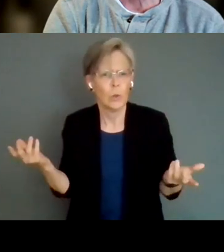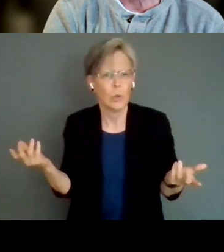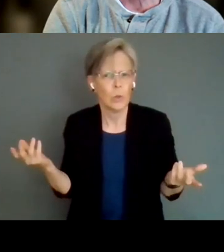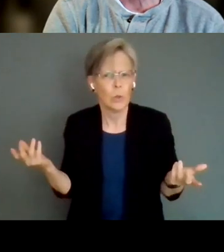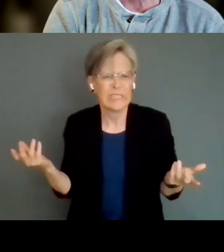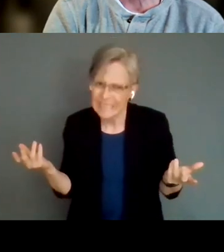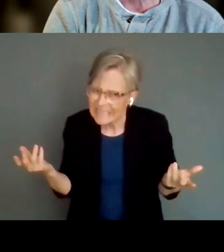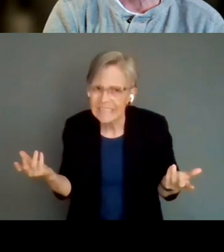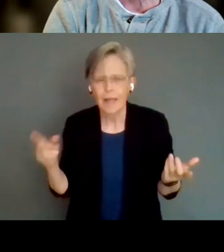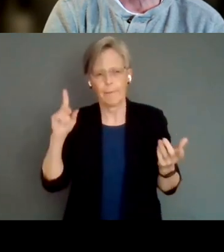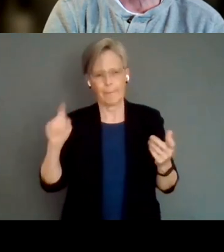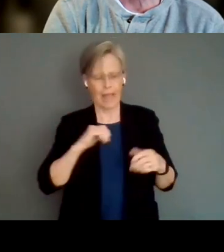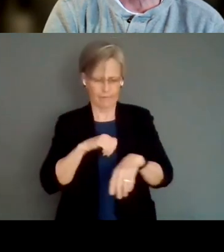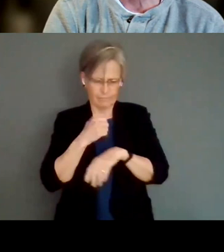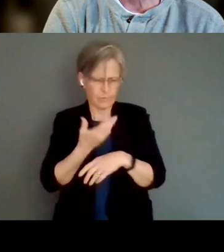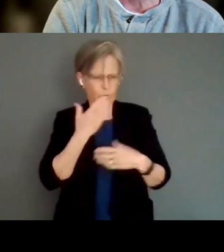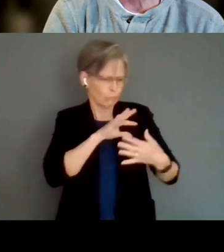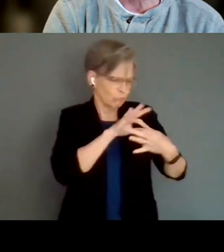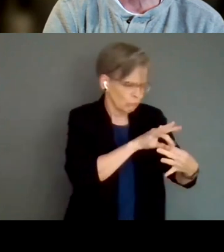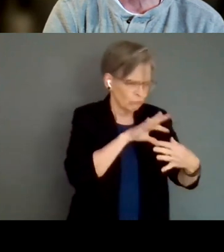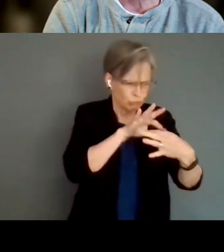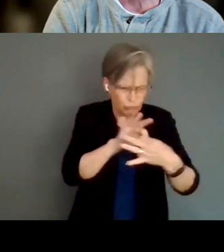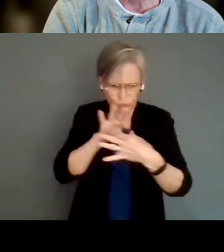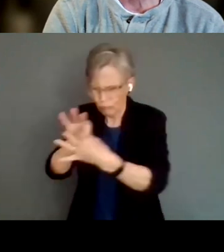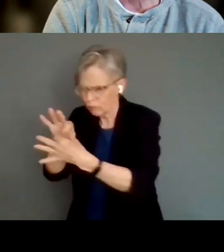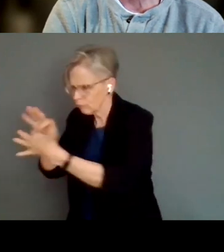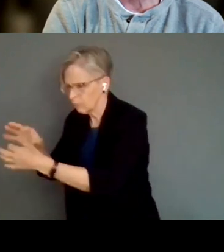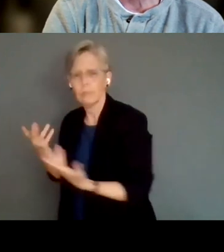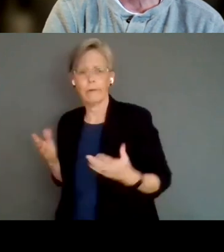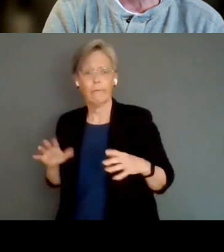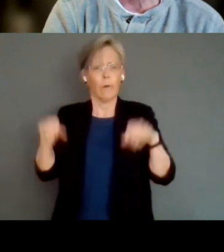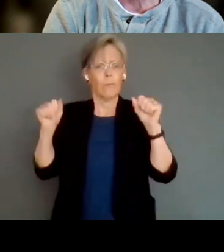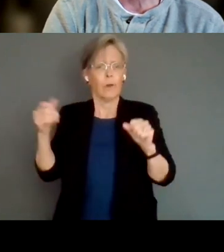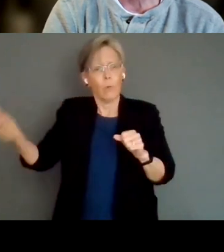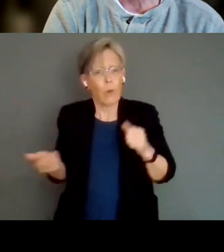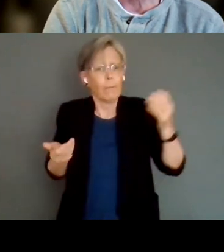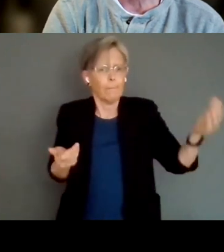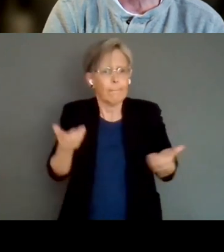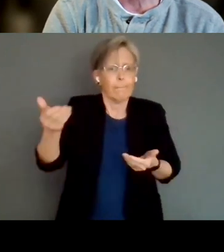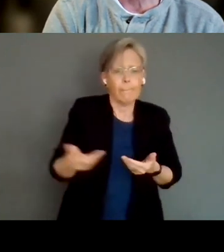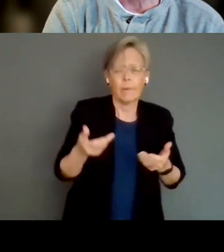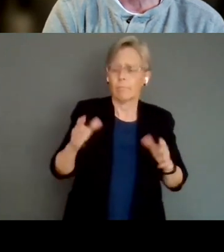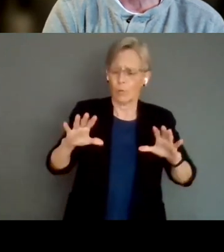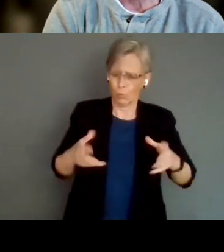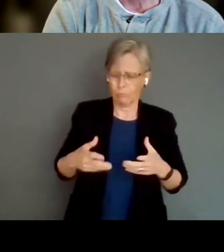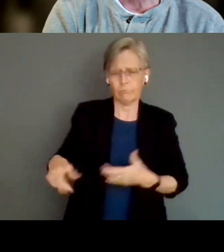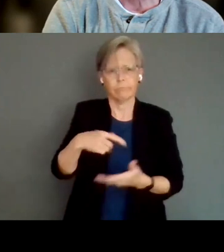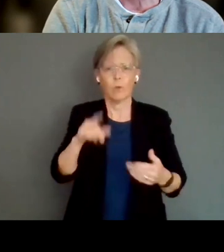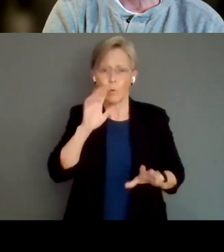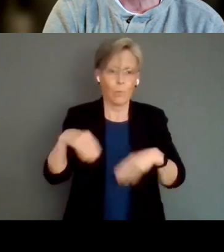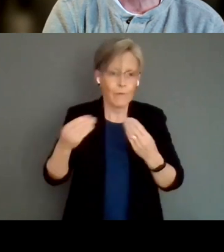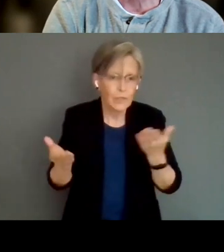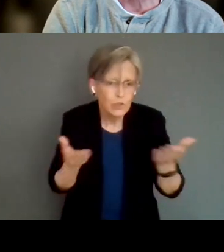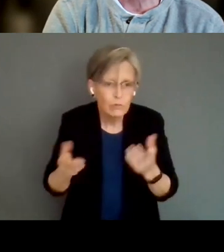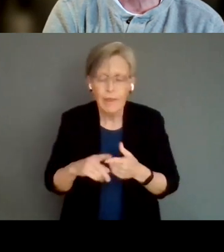relationships with your disabled constituents, start having so wholesome welcoming parties, start forming relationships with service providers, then you'll